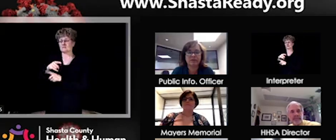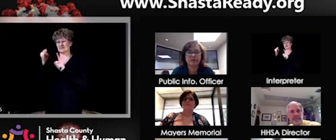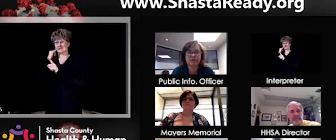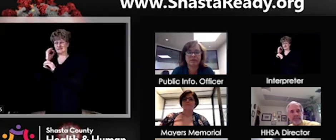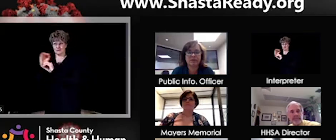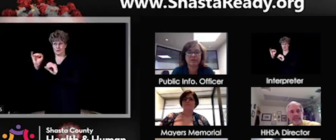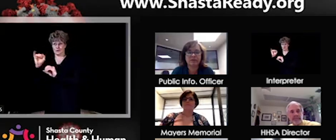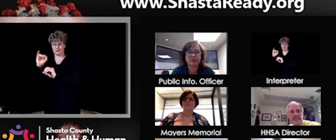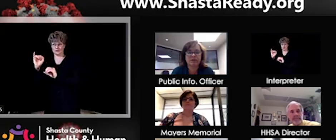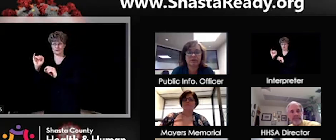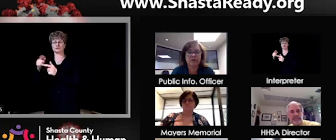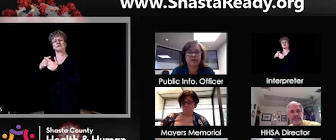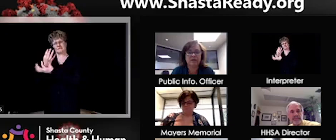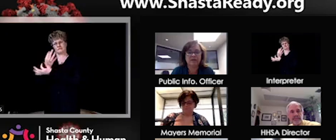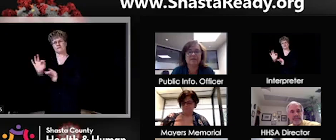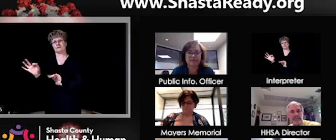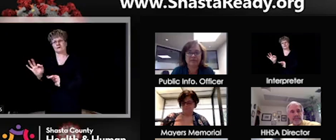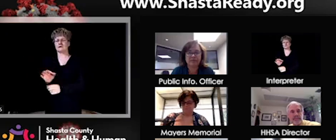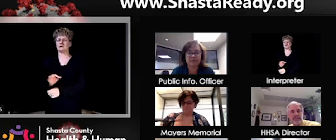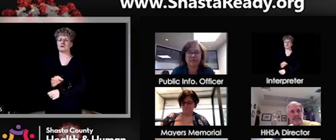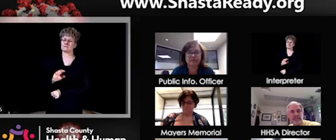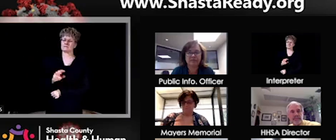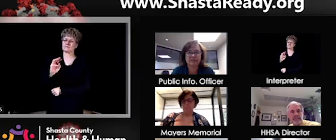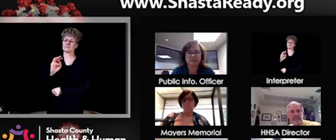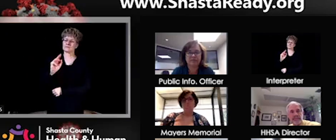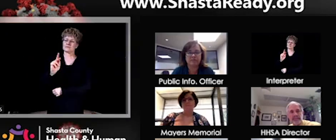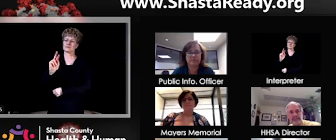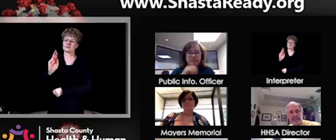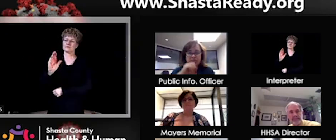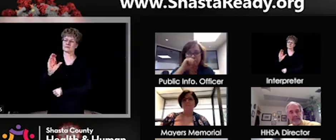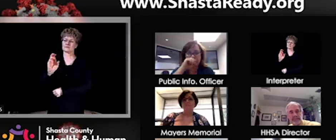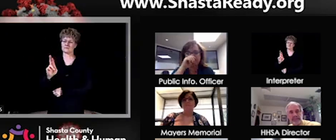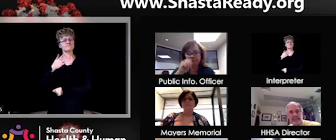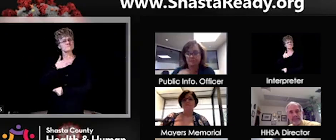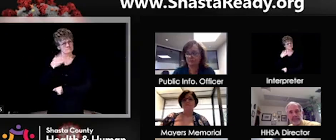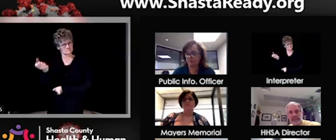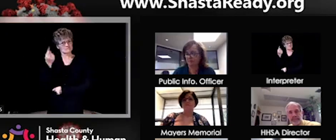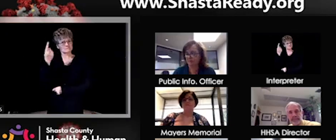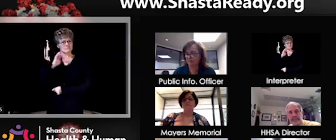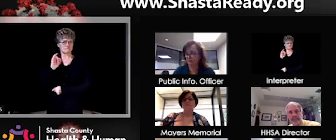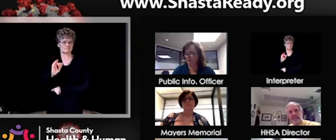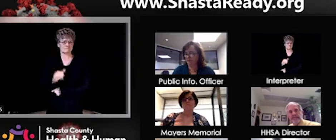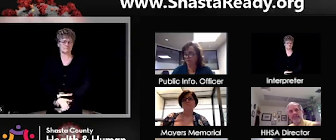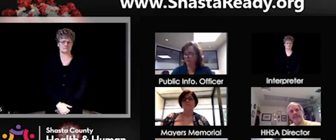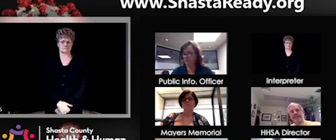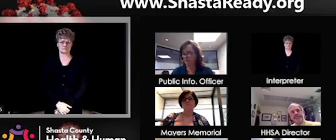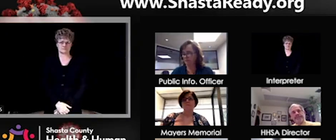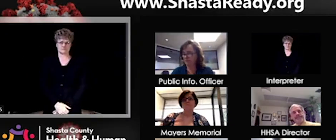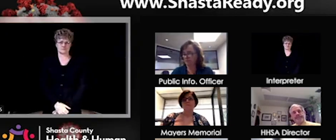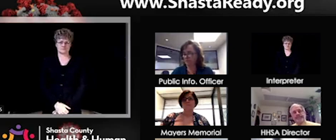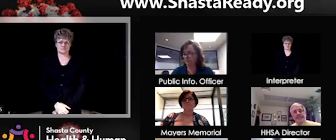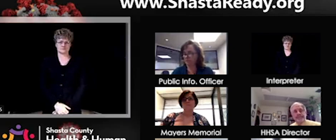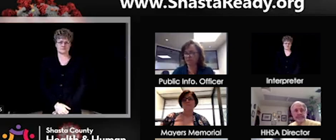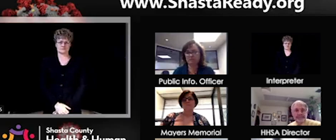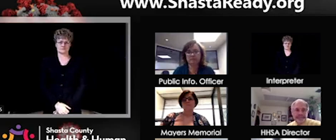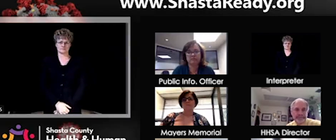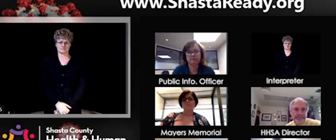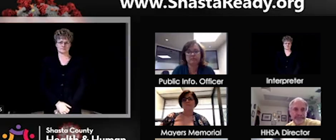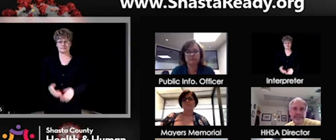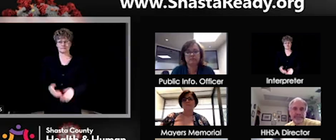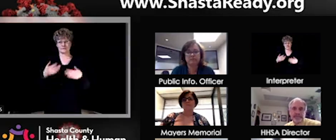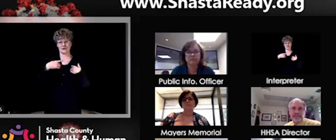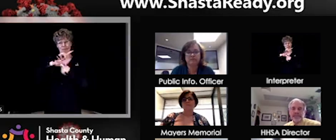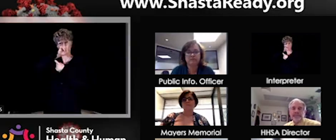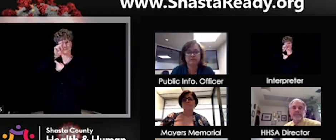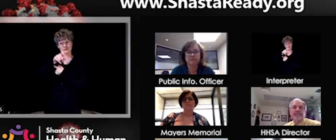That was my understanding. Uh, I have a question for maybe Dr. Ramstrom. Um, it's semi-personal in, in